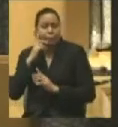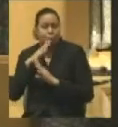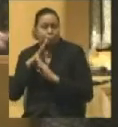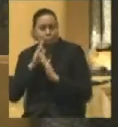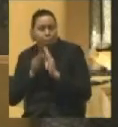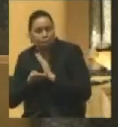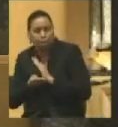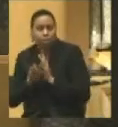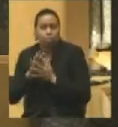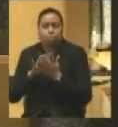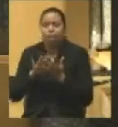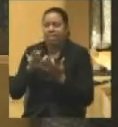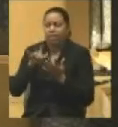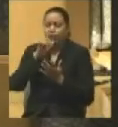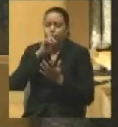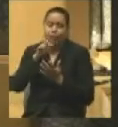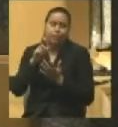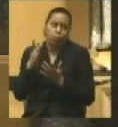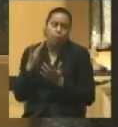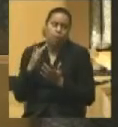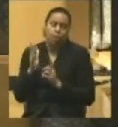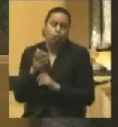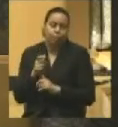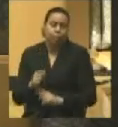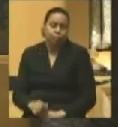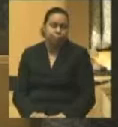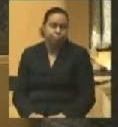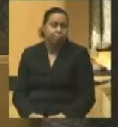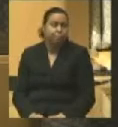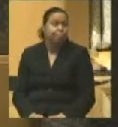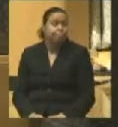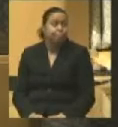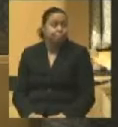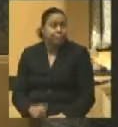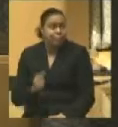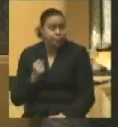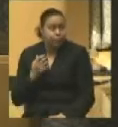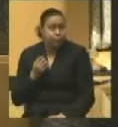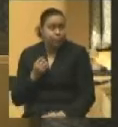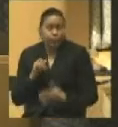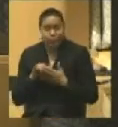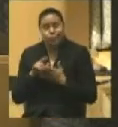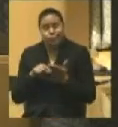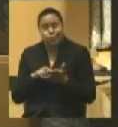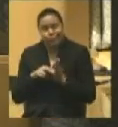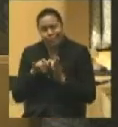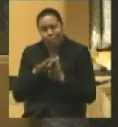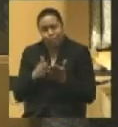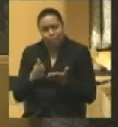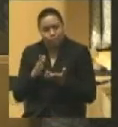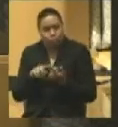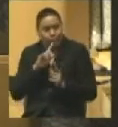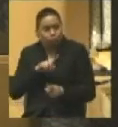you name it, that that was really the bulk of them. So, and that was really what that meant, that book was meant to